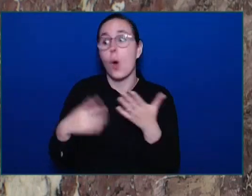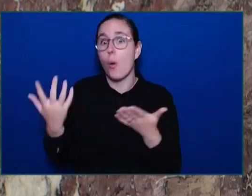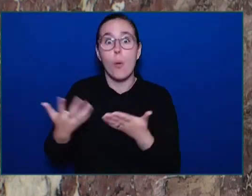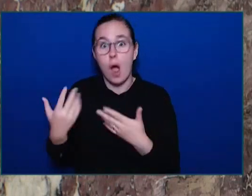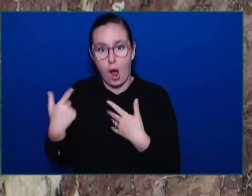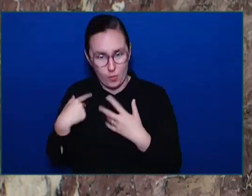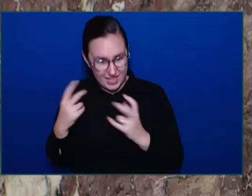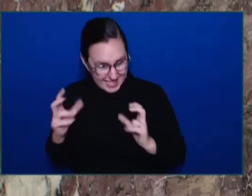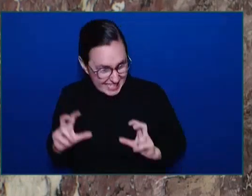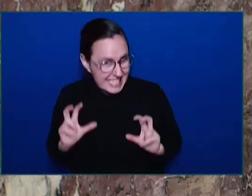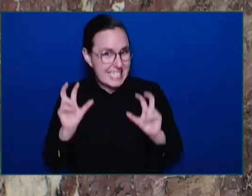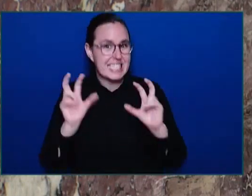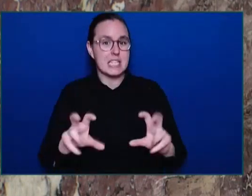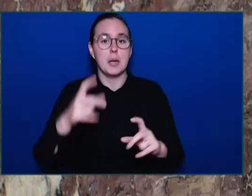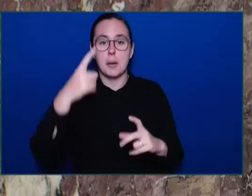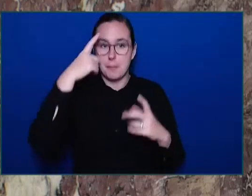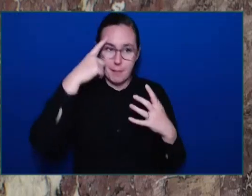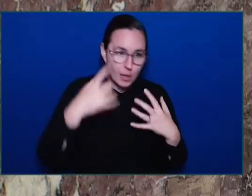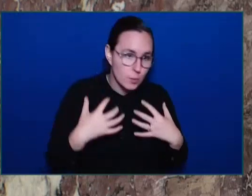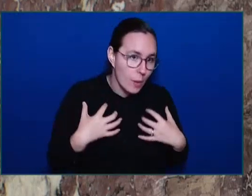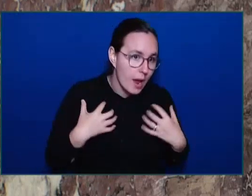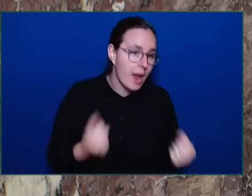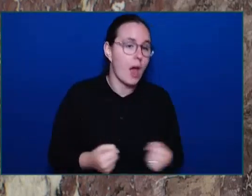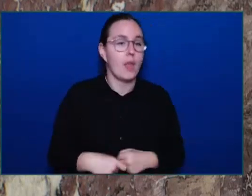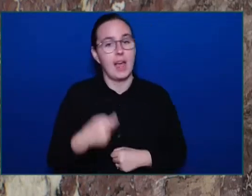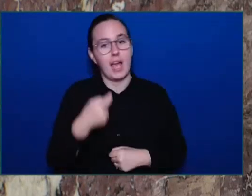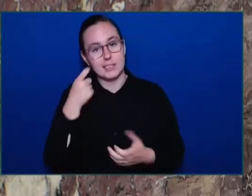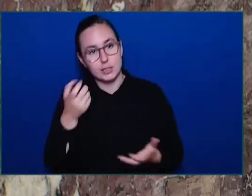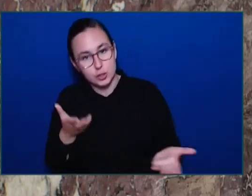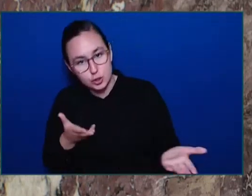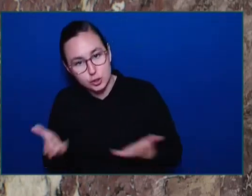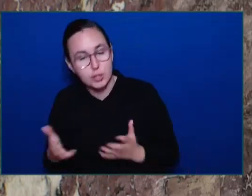to assist communities and help keep our communities safe, Honourable Speaker.